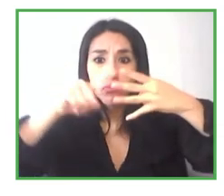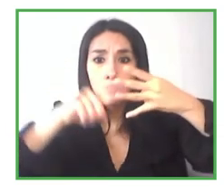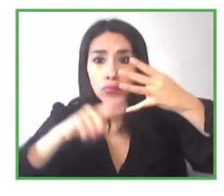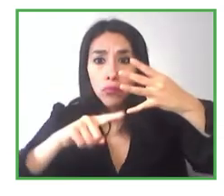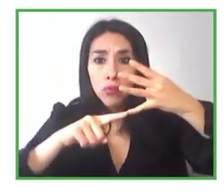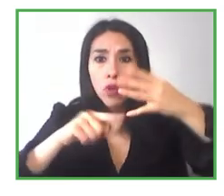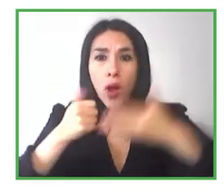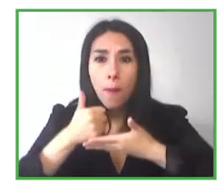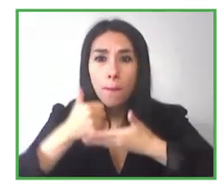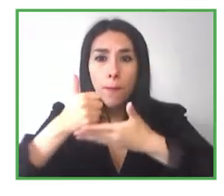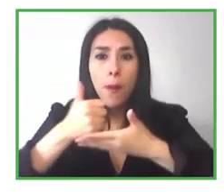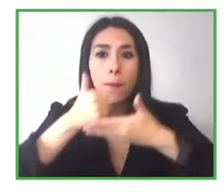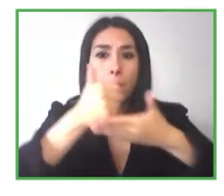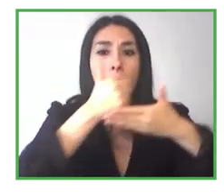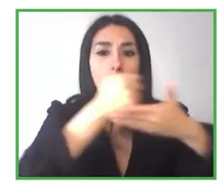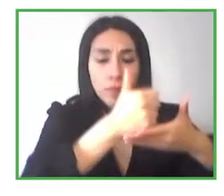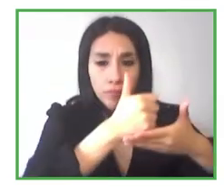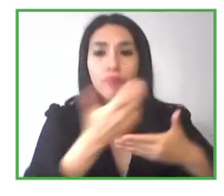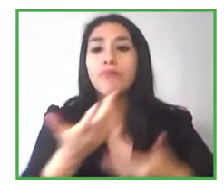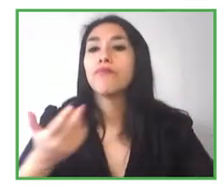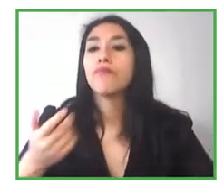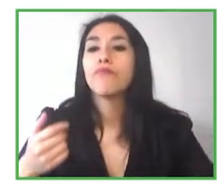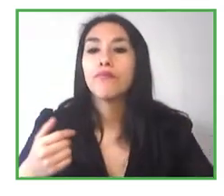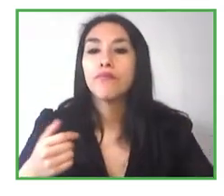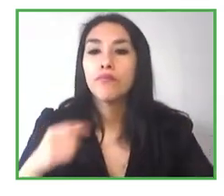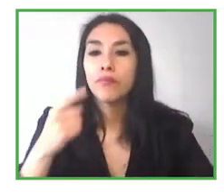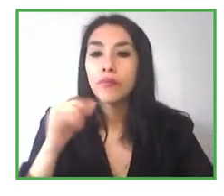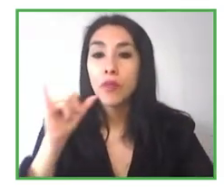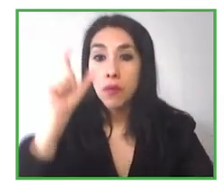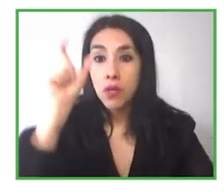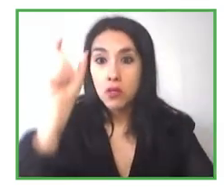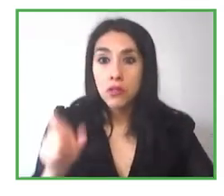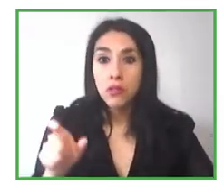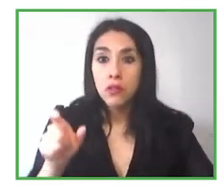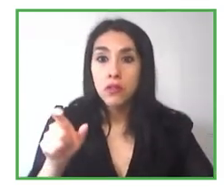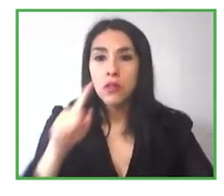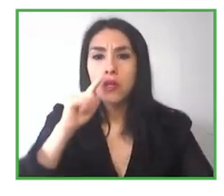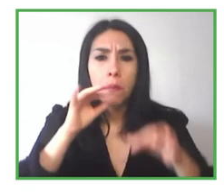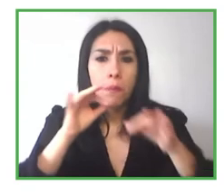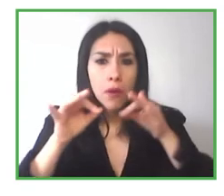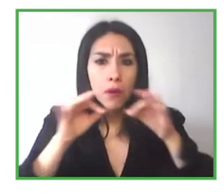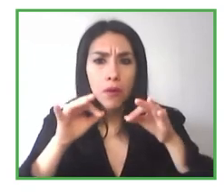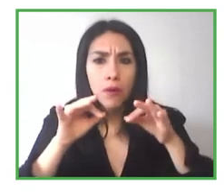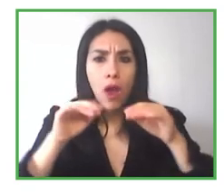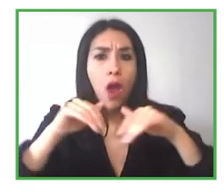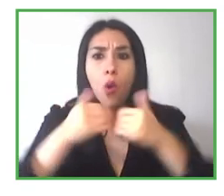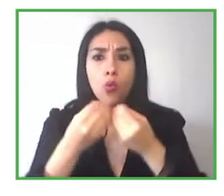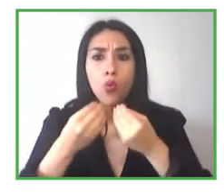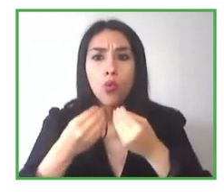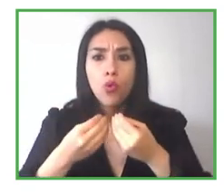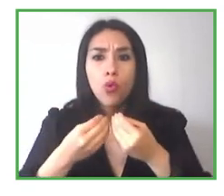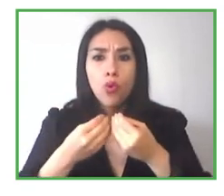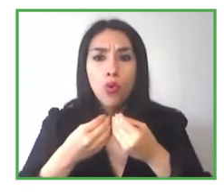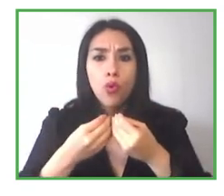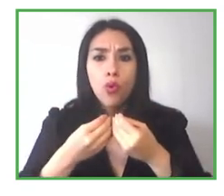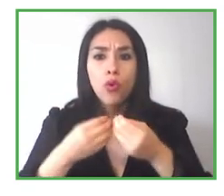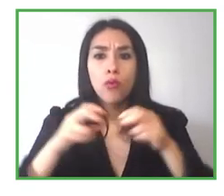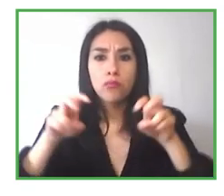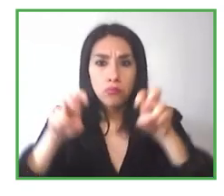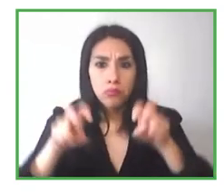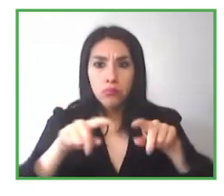Also, understand the photos. We had one customer tell us about how he was sitting with family and